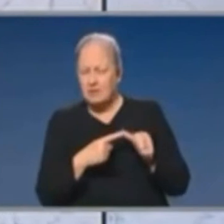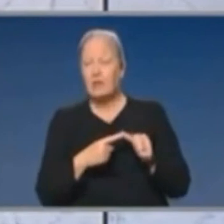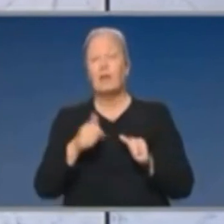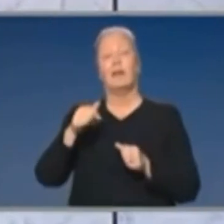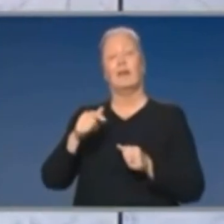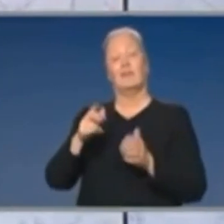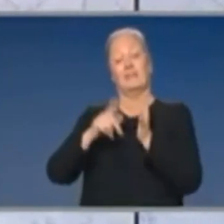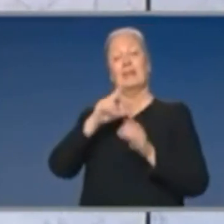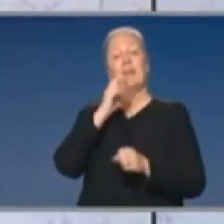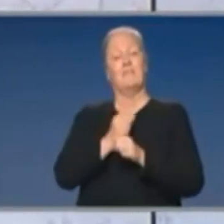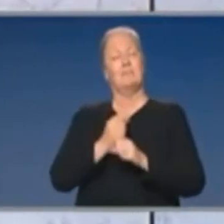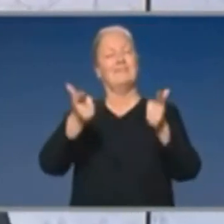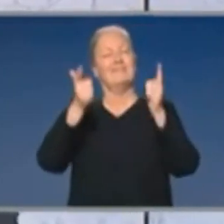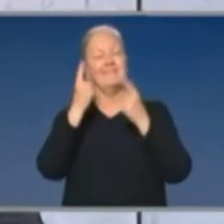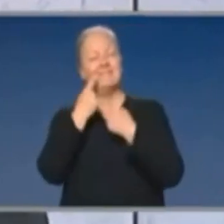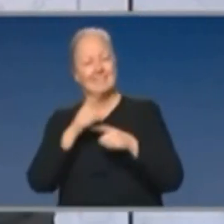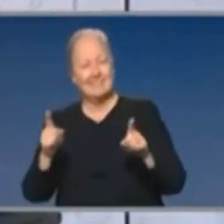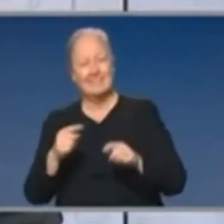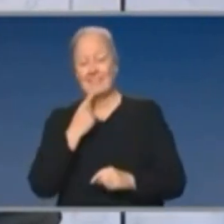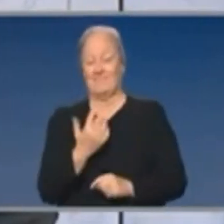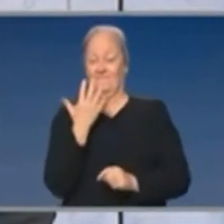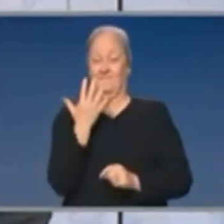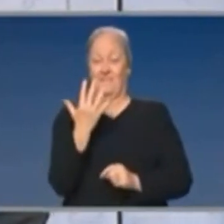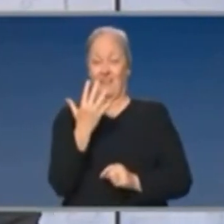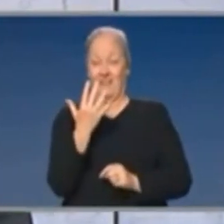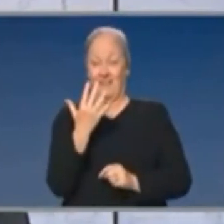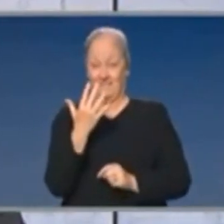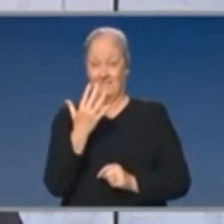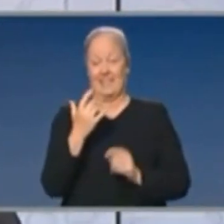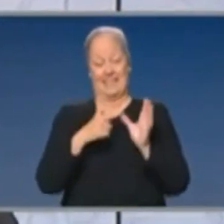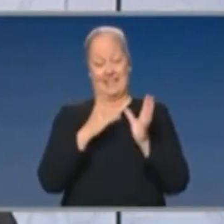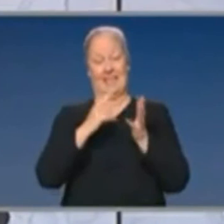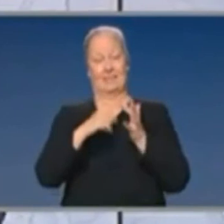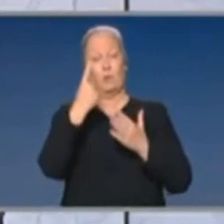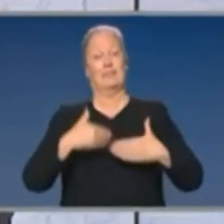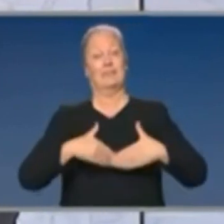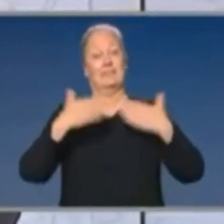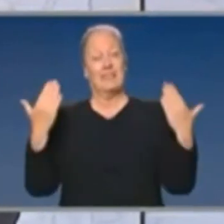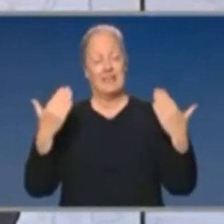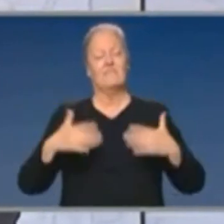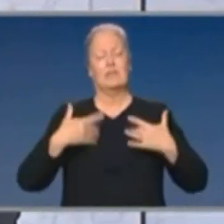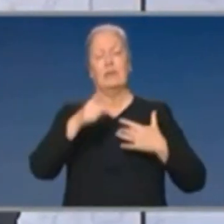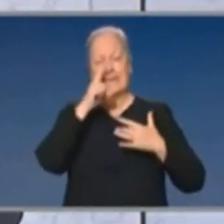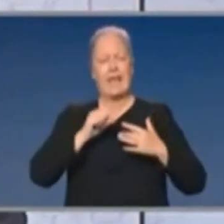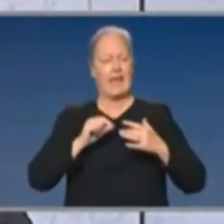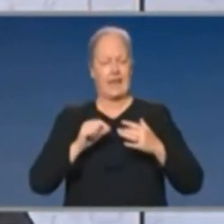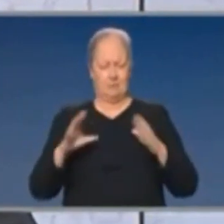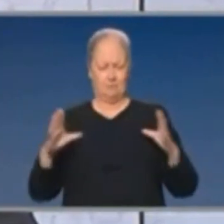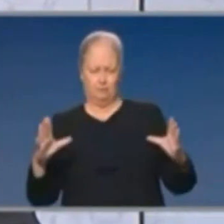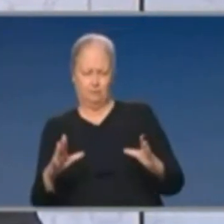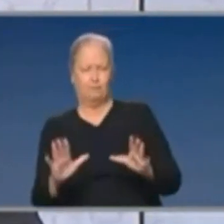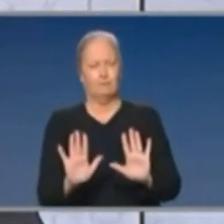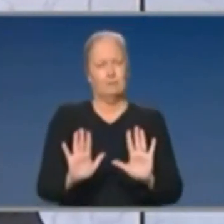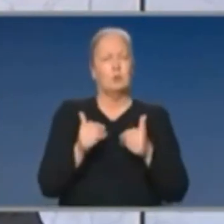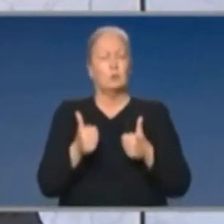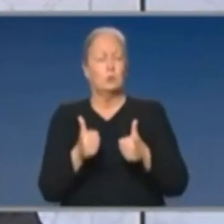Premier said yesterday, at five cases a day, that's where Victoria thinks it can contain the virus. But the Premier also said he believes